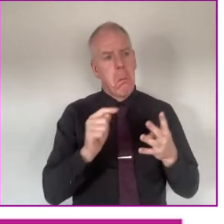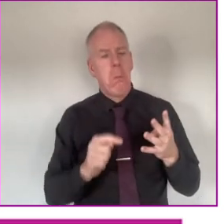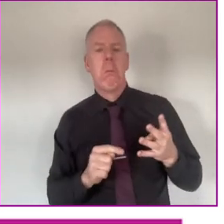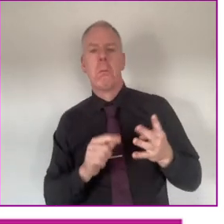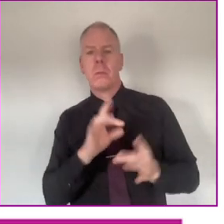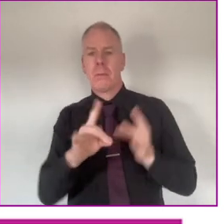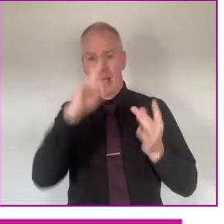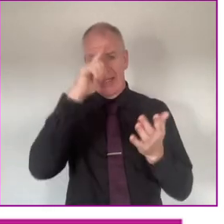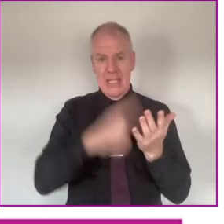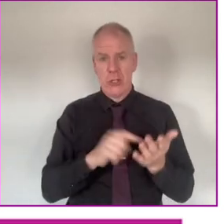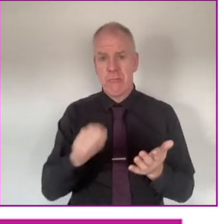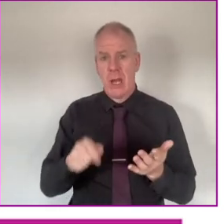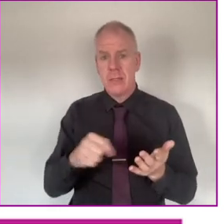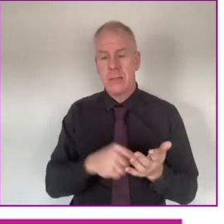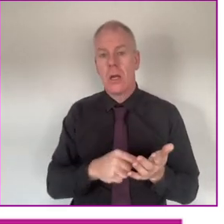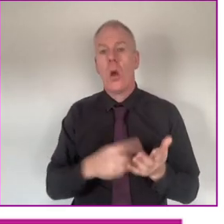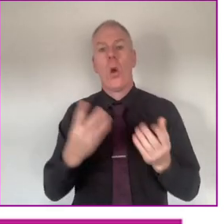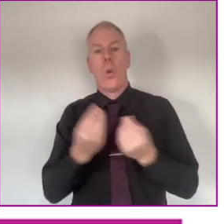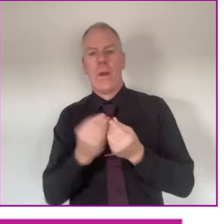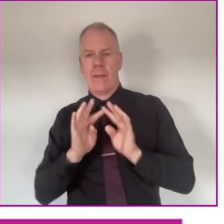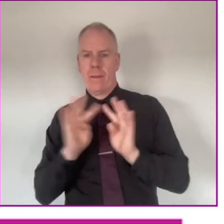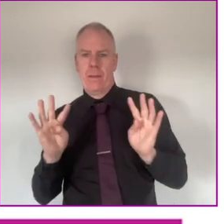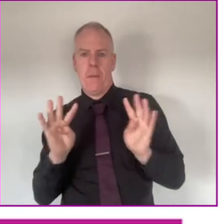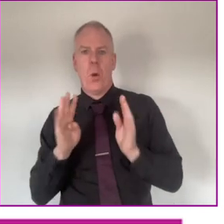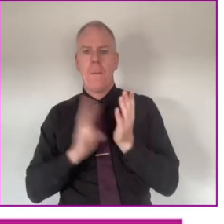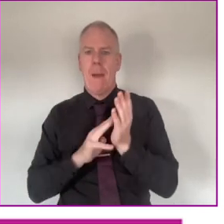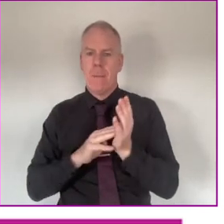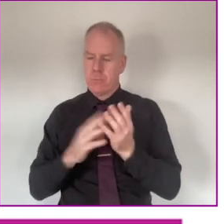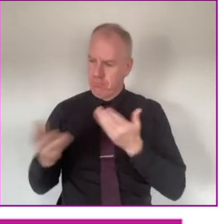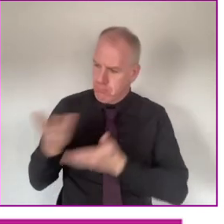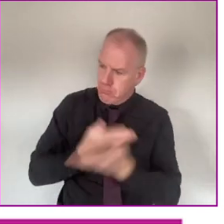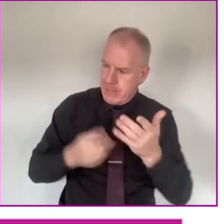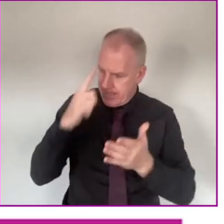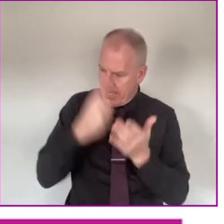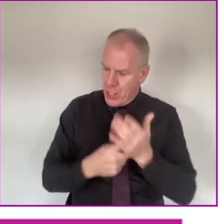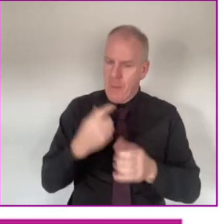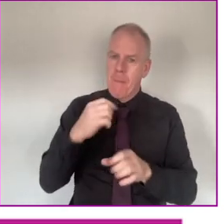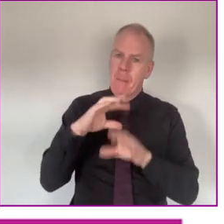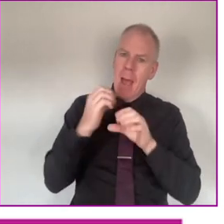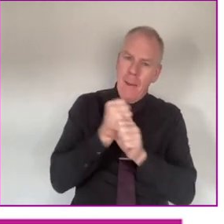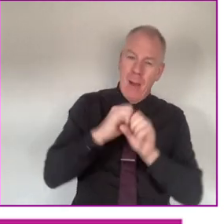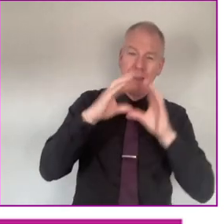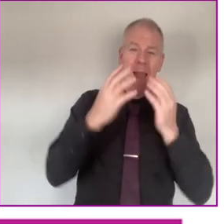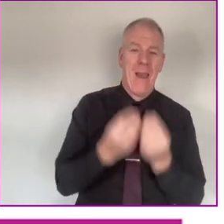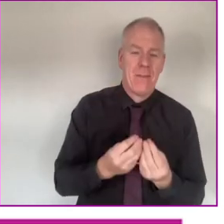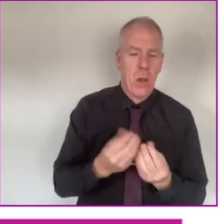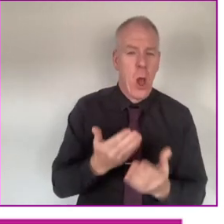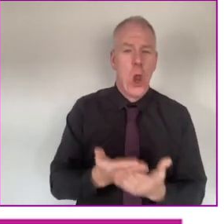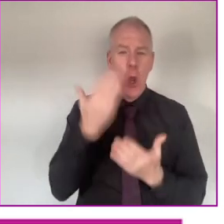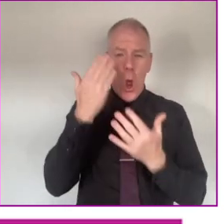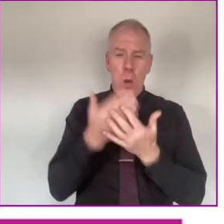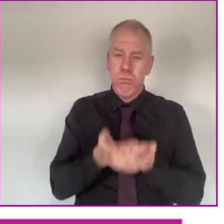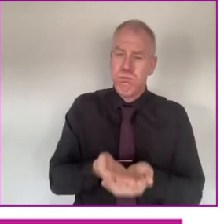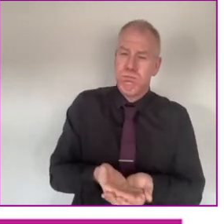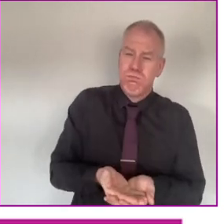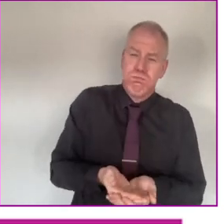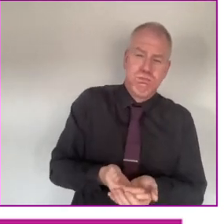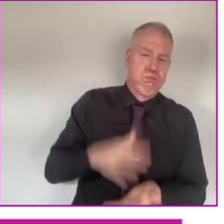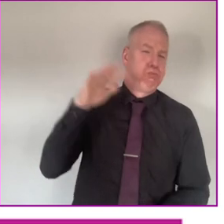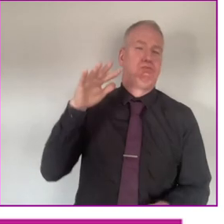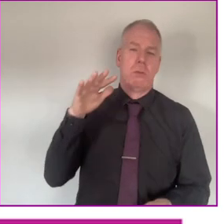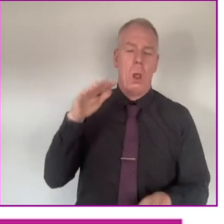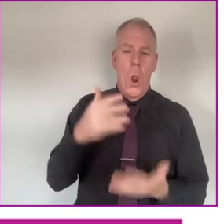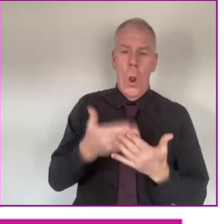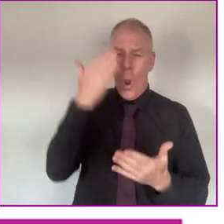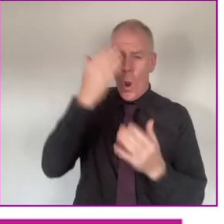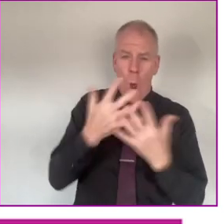questions. To make decisions. Along with my fellow colleague board members. About all sorts of things. I've learned huge amounts